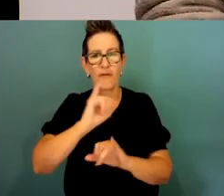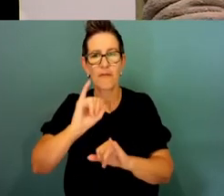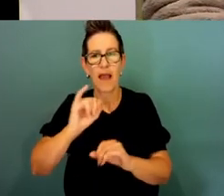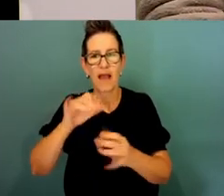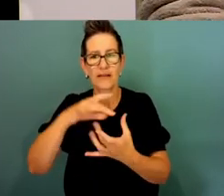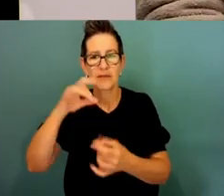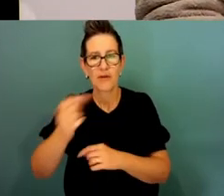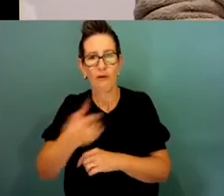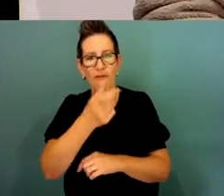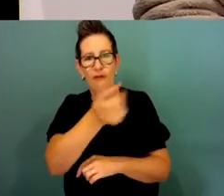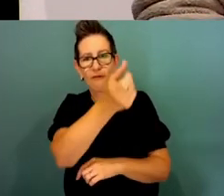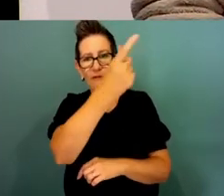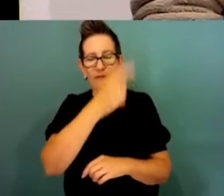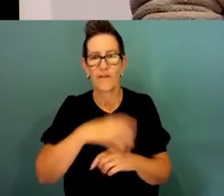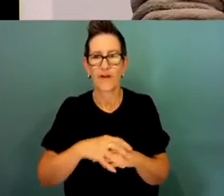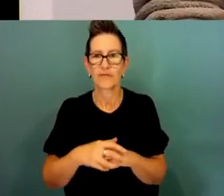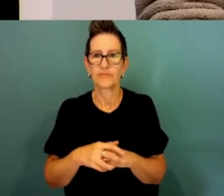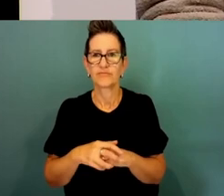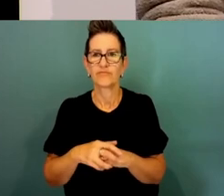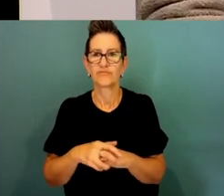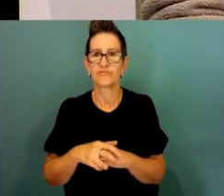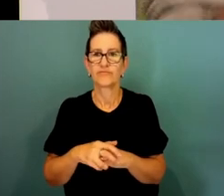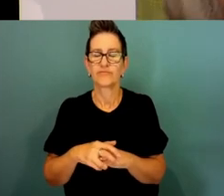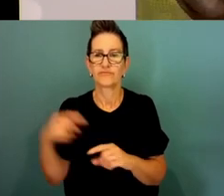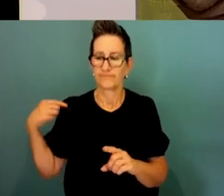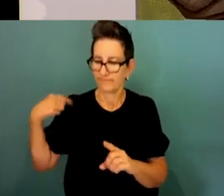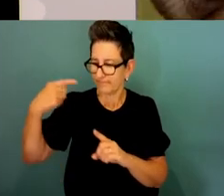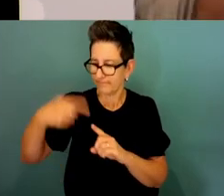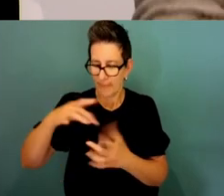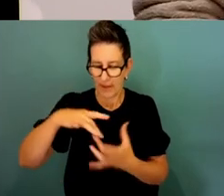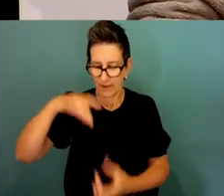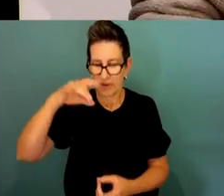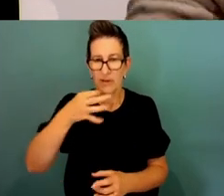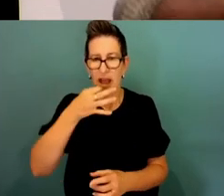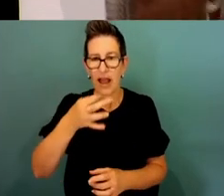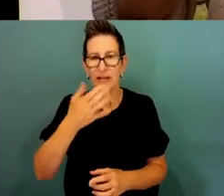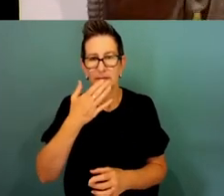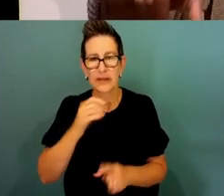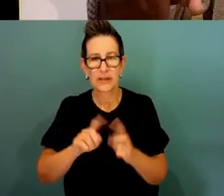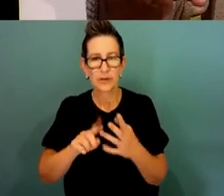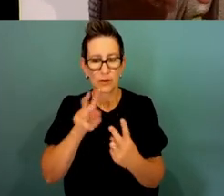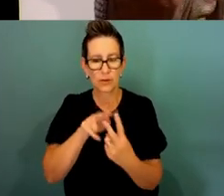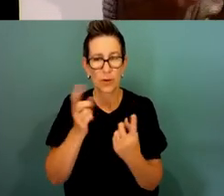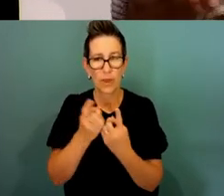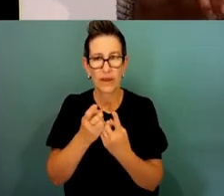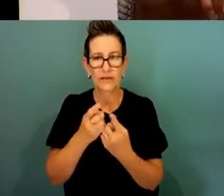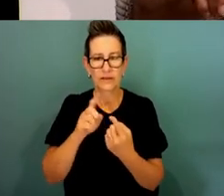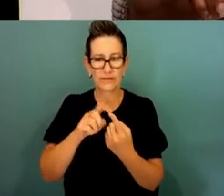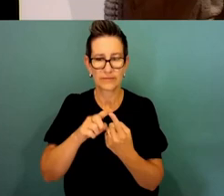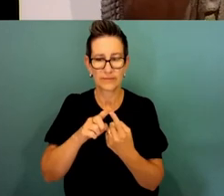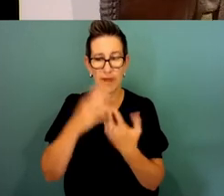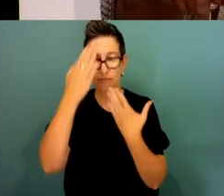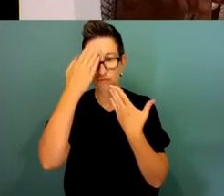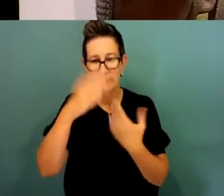The spirits then ask that you do two things while you're on country. First one, the important one, respect this place that you're in.